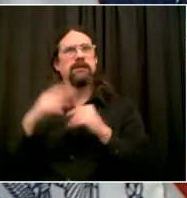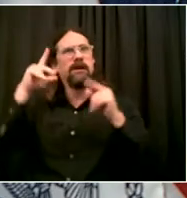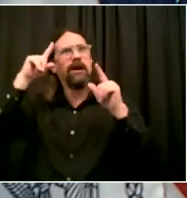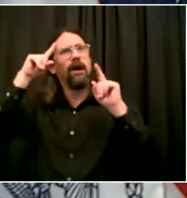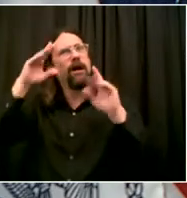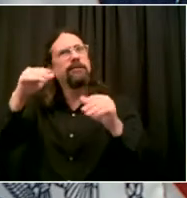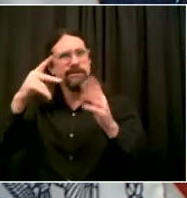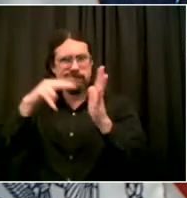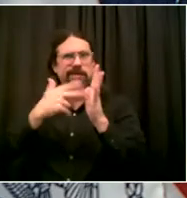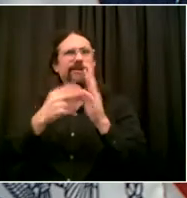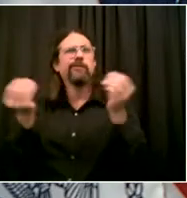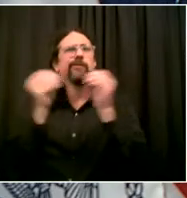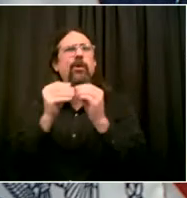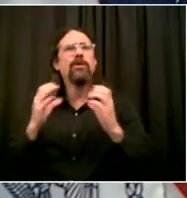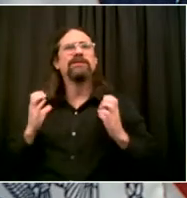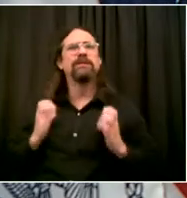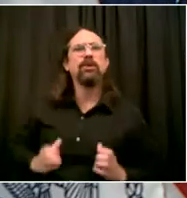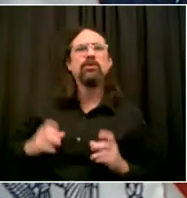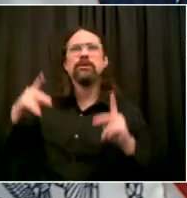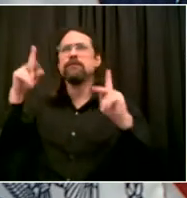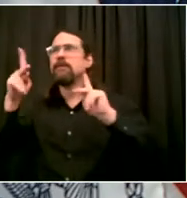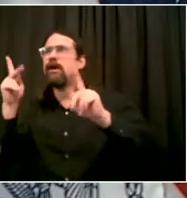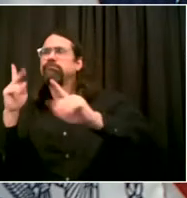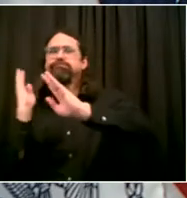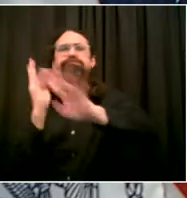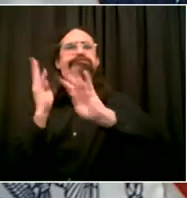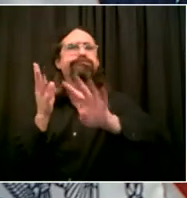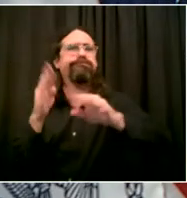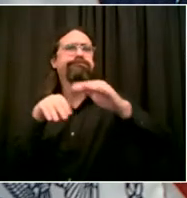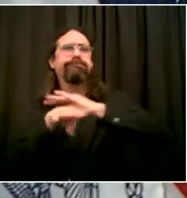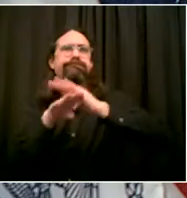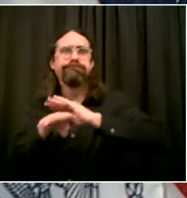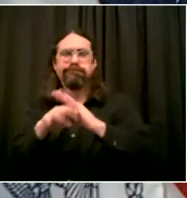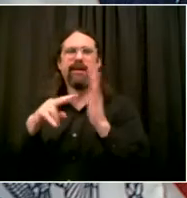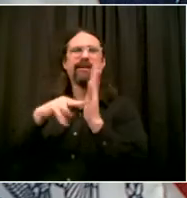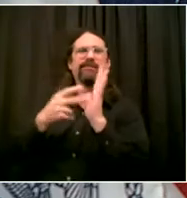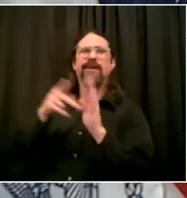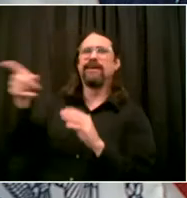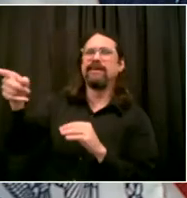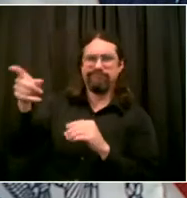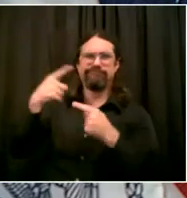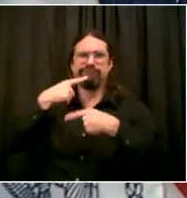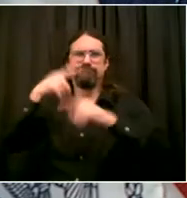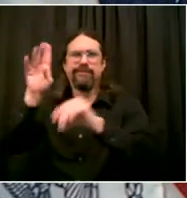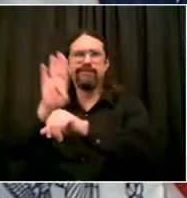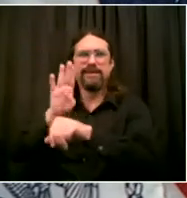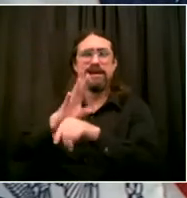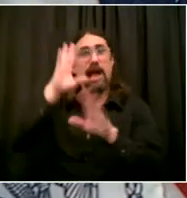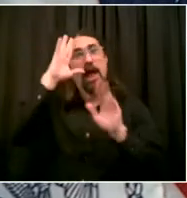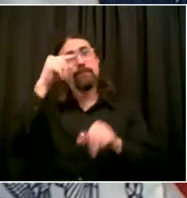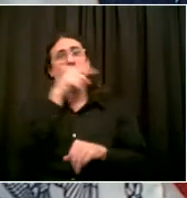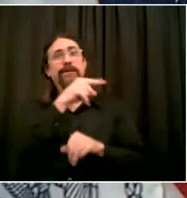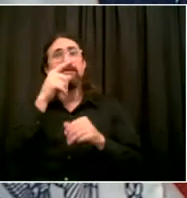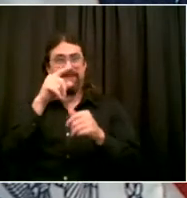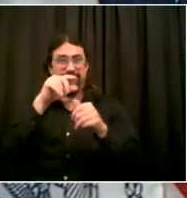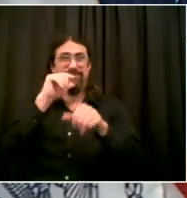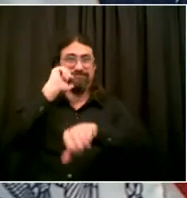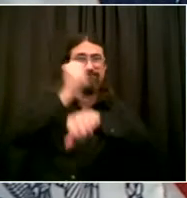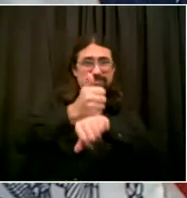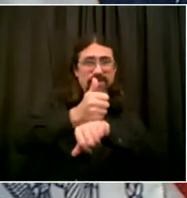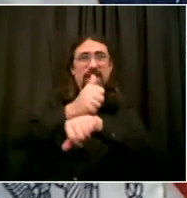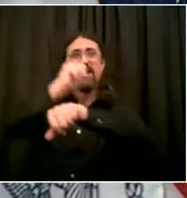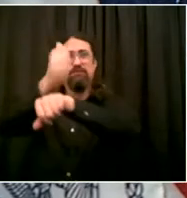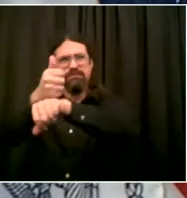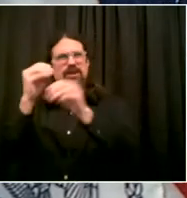storefront system we've put in place. Oh, thank you. And now I want you to hear from our Small Business Services Commissioner, Janelle Doris. And